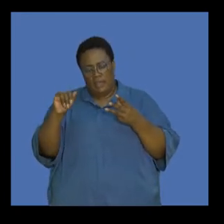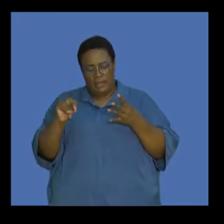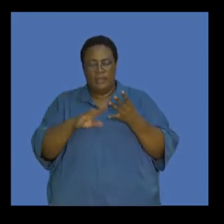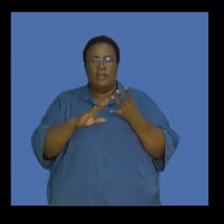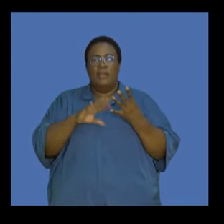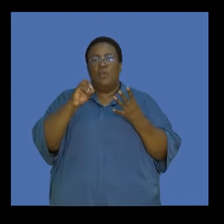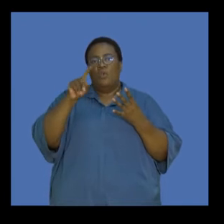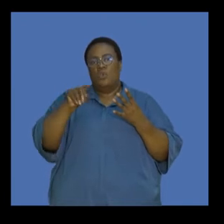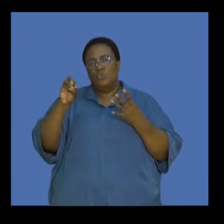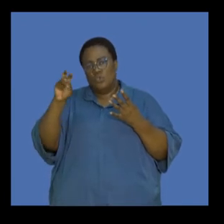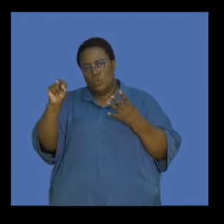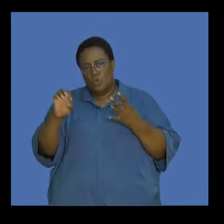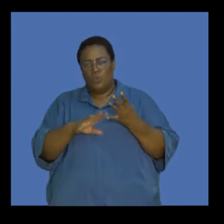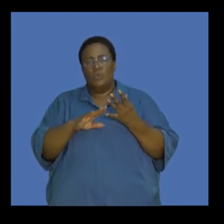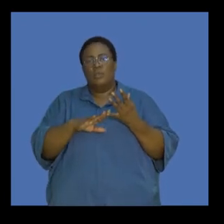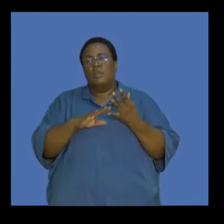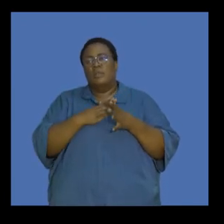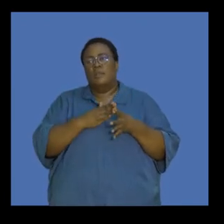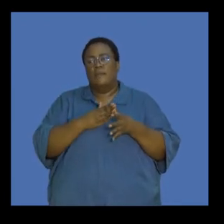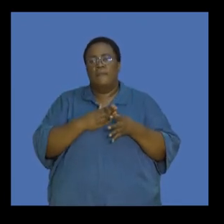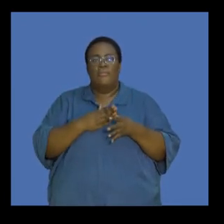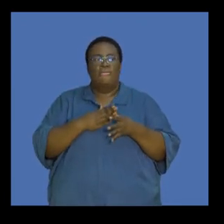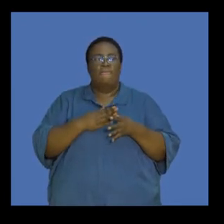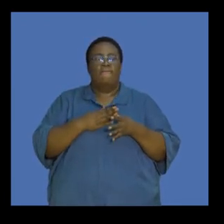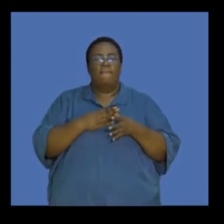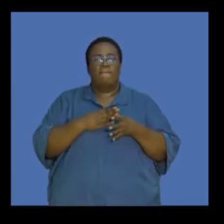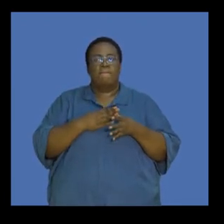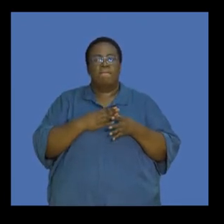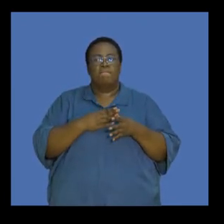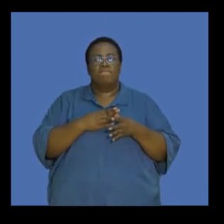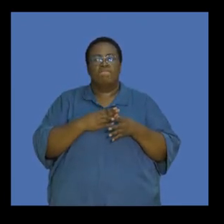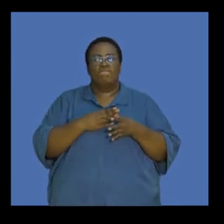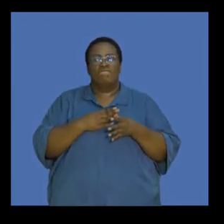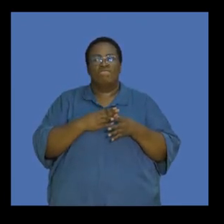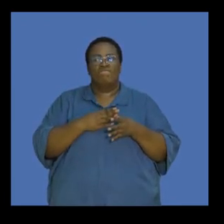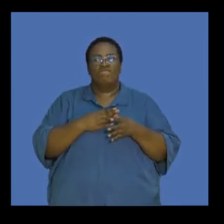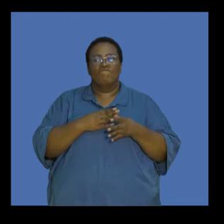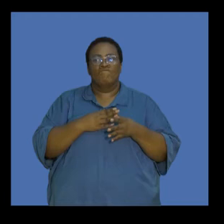methane, ozone, nitrous oxide, and your chlorofluorocarbons.